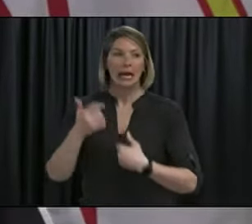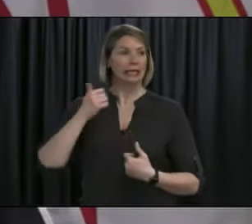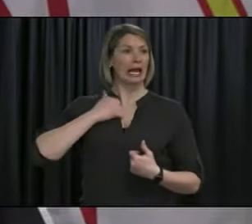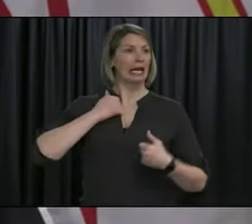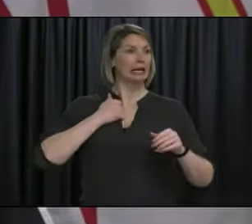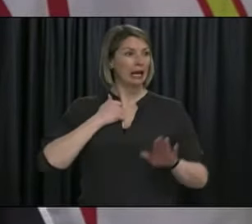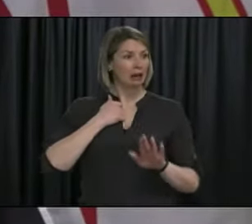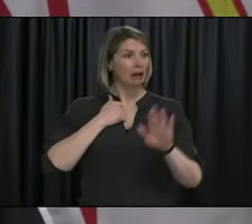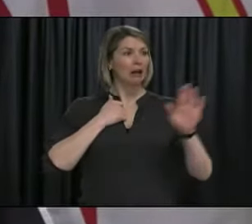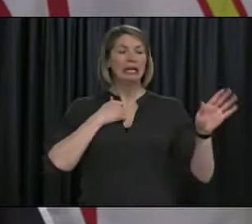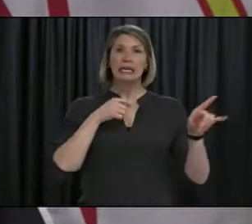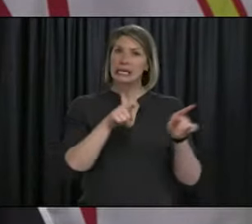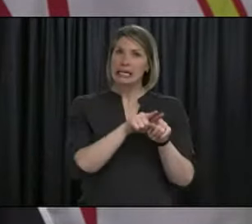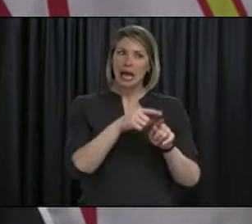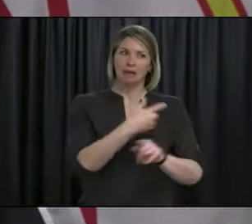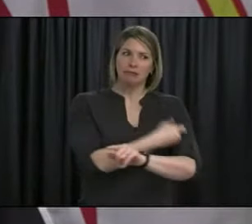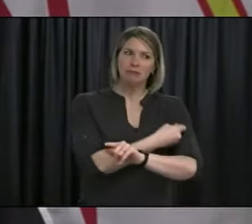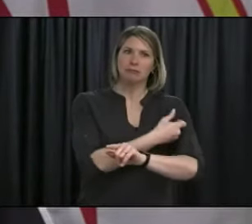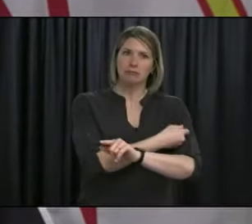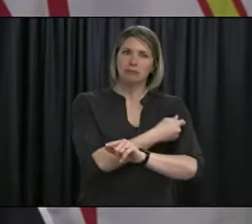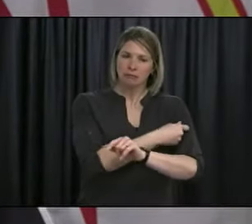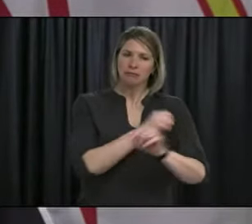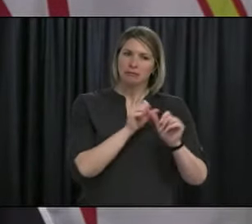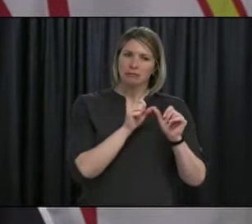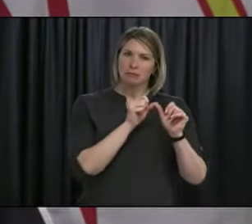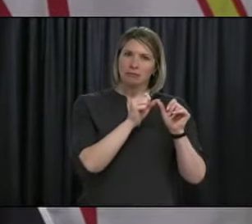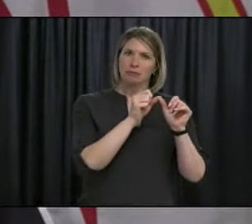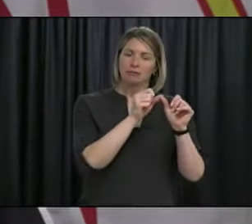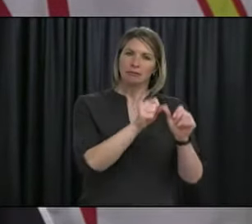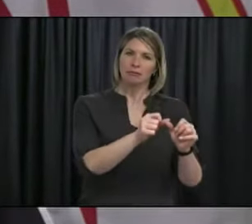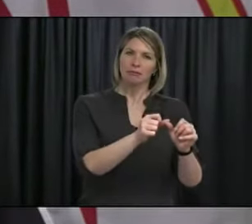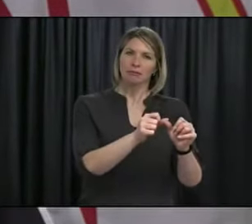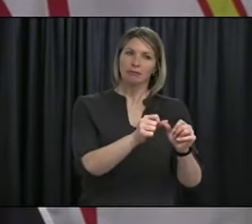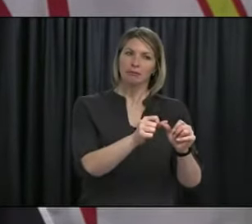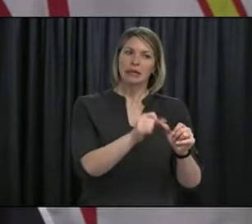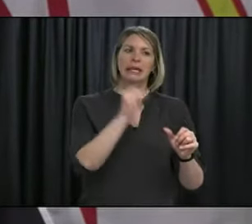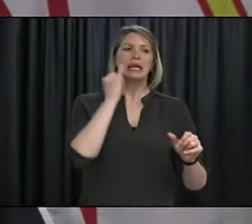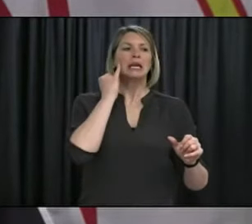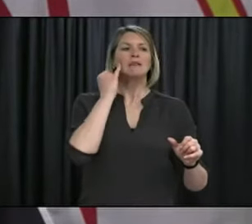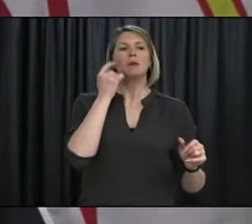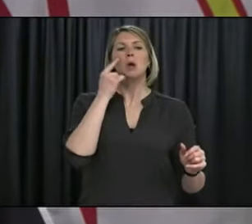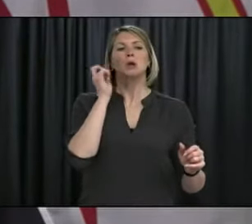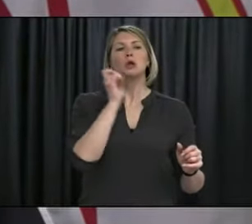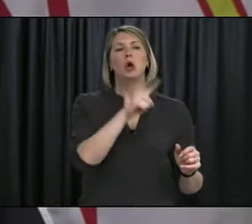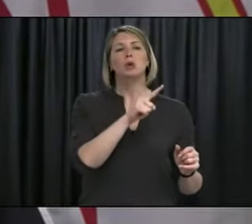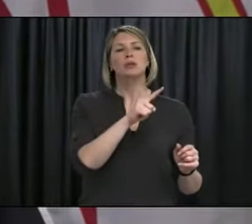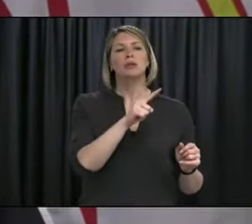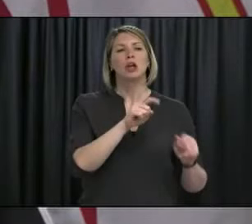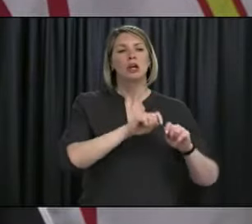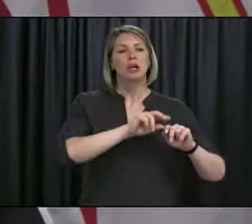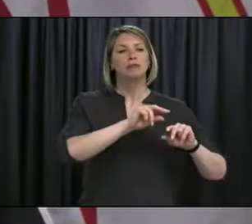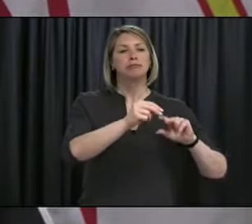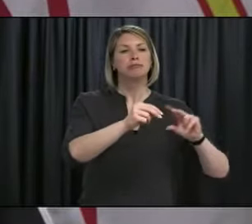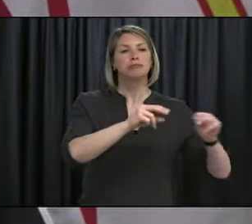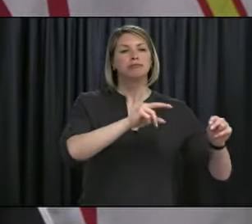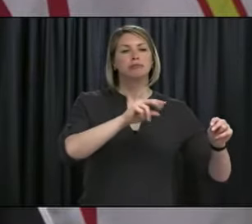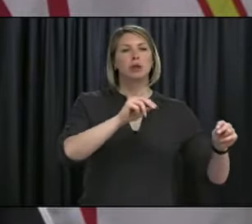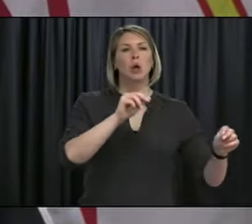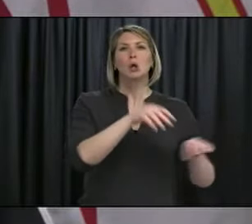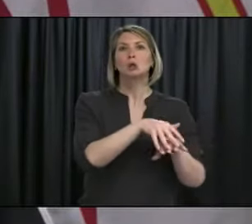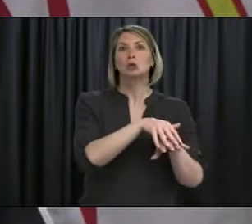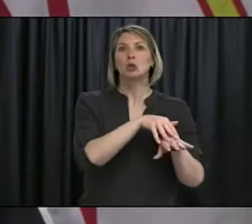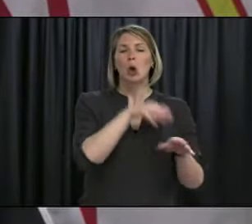see, you know, there's a significant impact of that on spread. Um, if we see that case numbers are starting to go down,